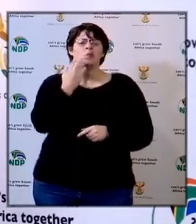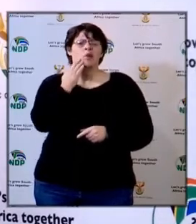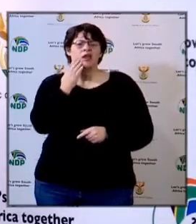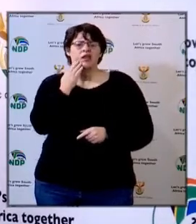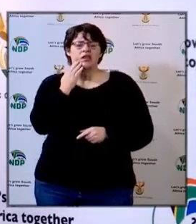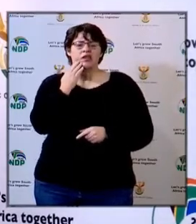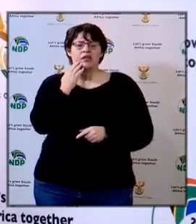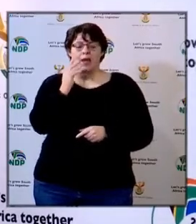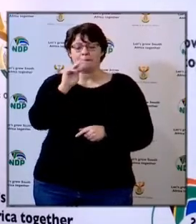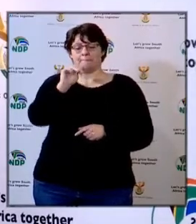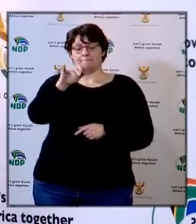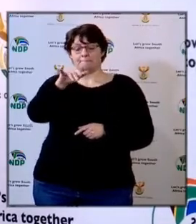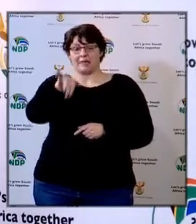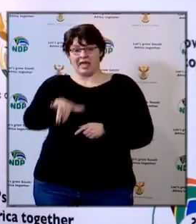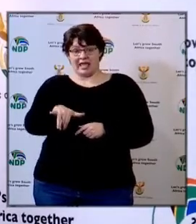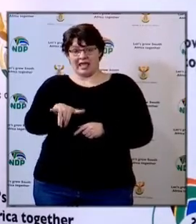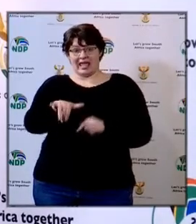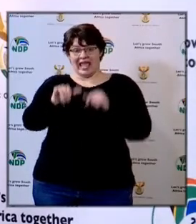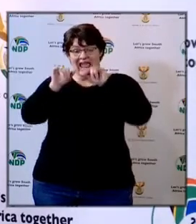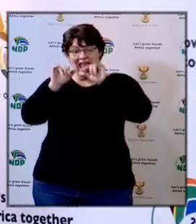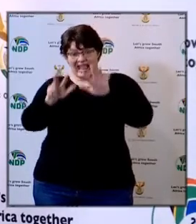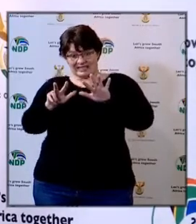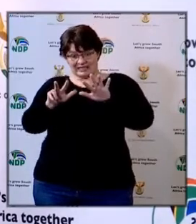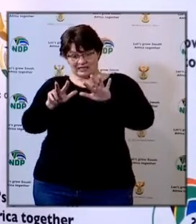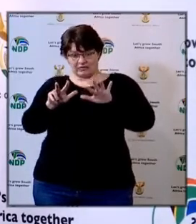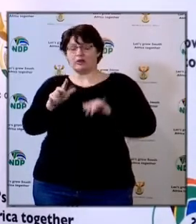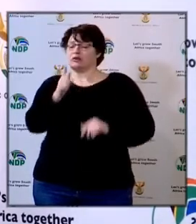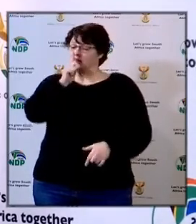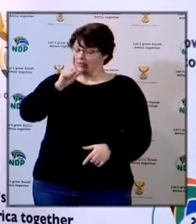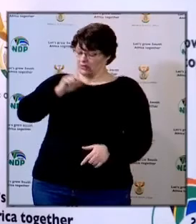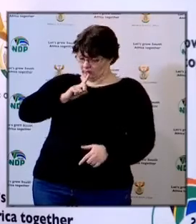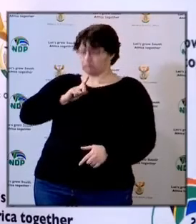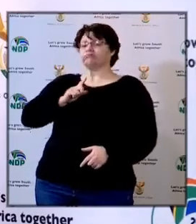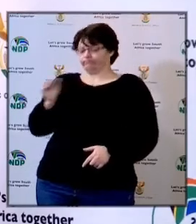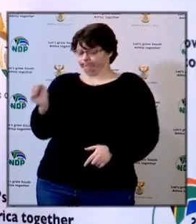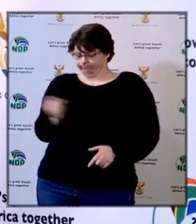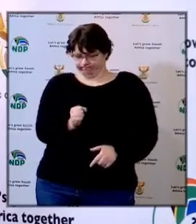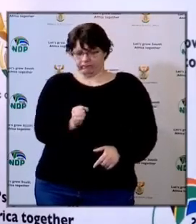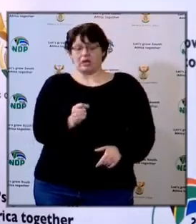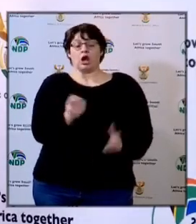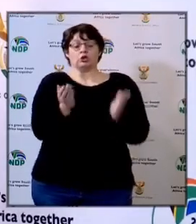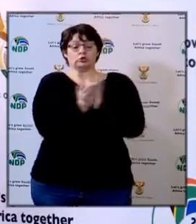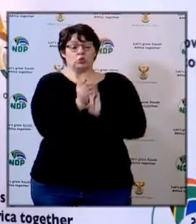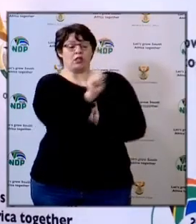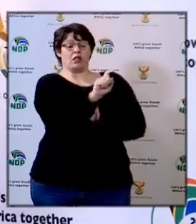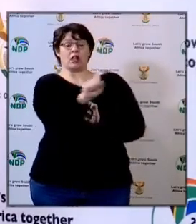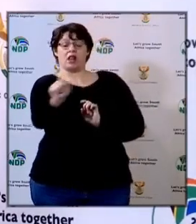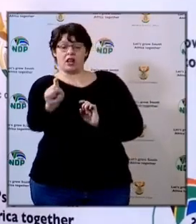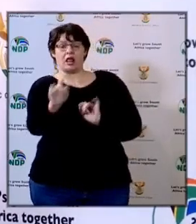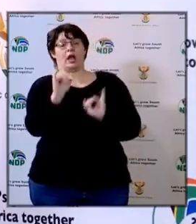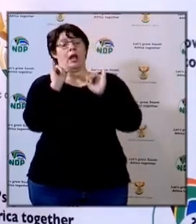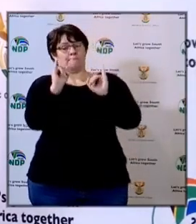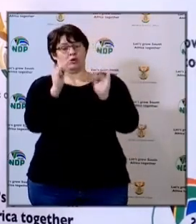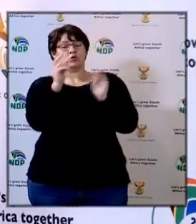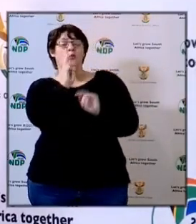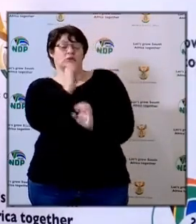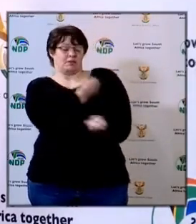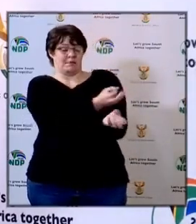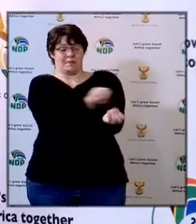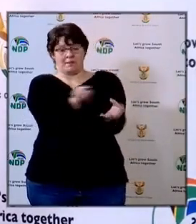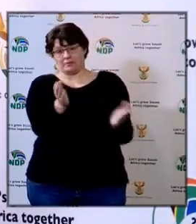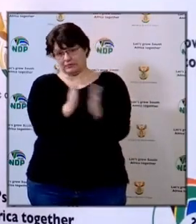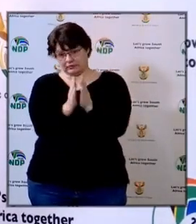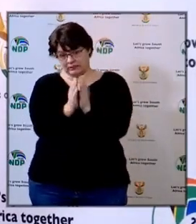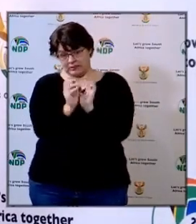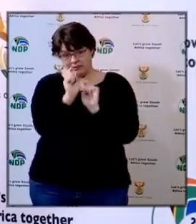to implement the COVID-19 emergency water supply to schools in the Republic. Essentially,